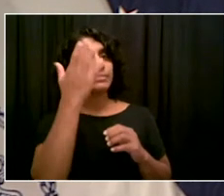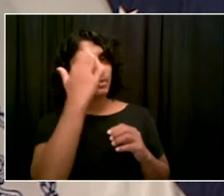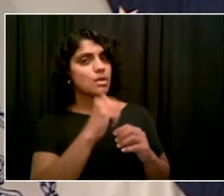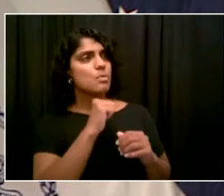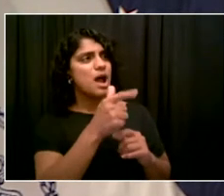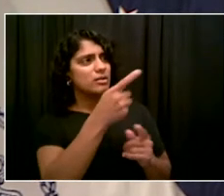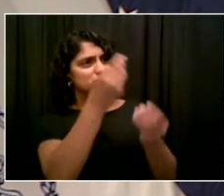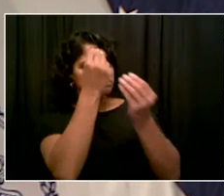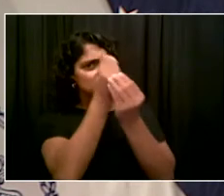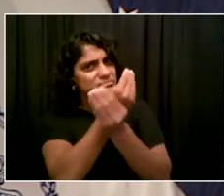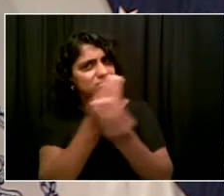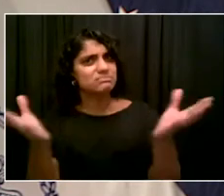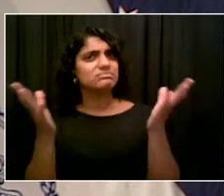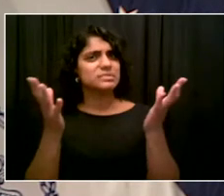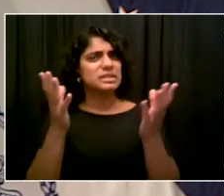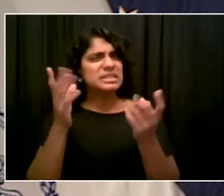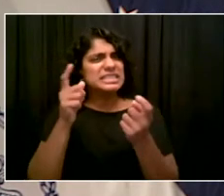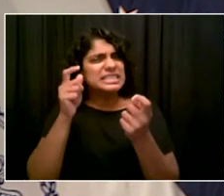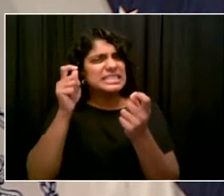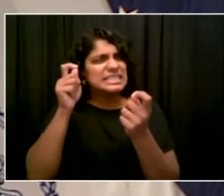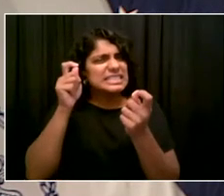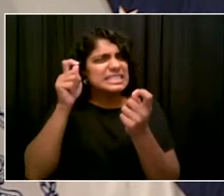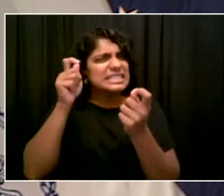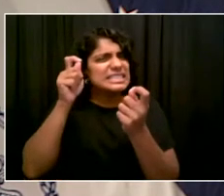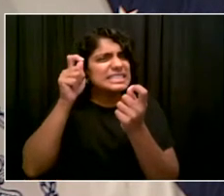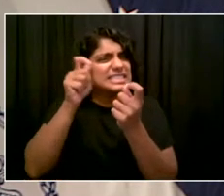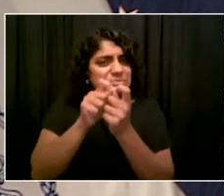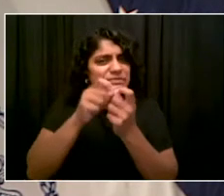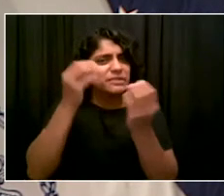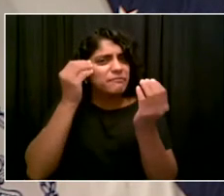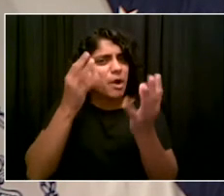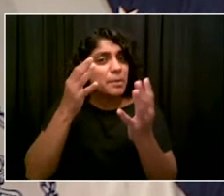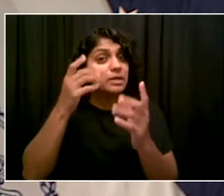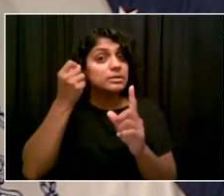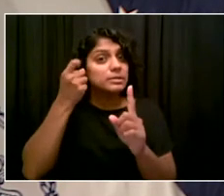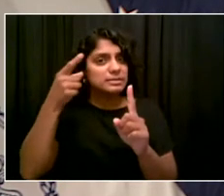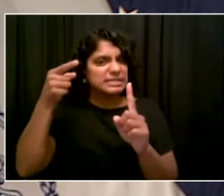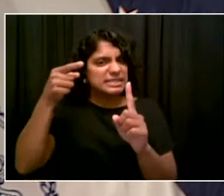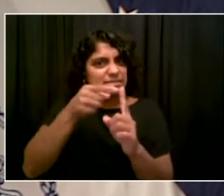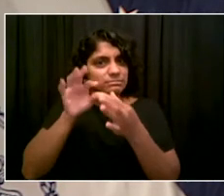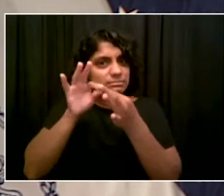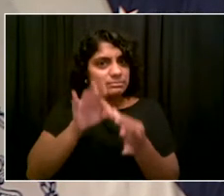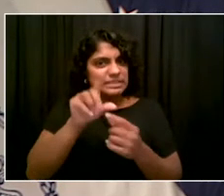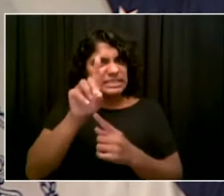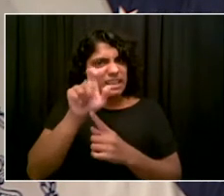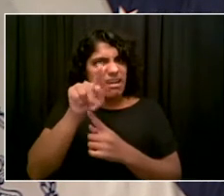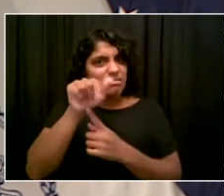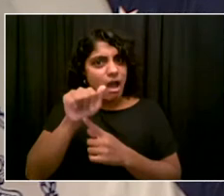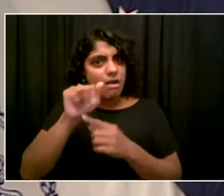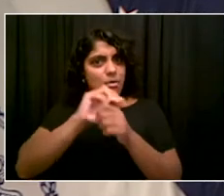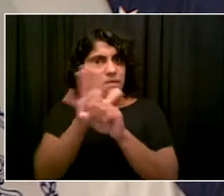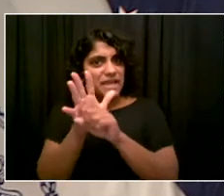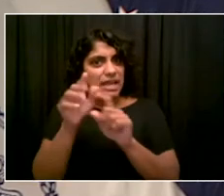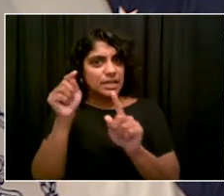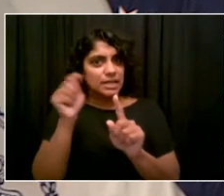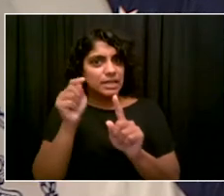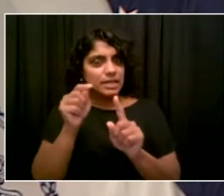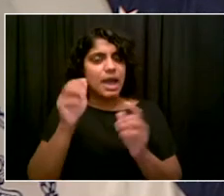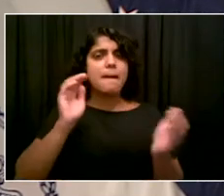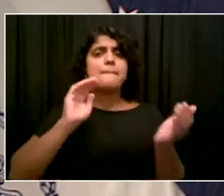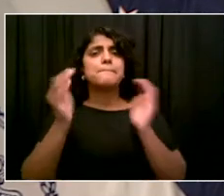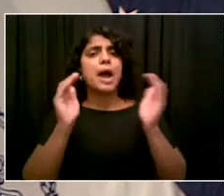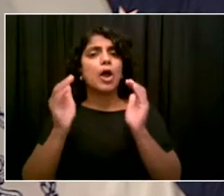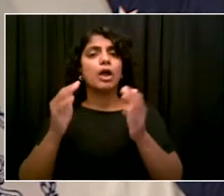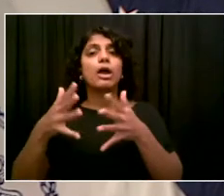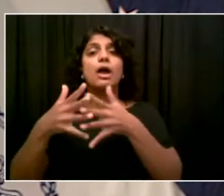continue to lag the city or the national average? Isn't this a critical indicator? Bob, it's a fair question,